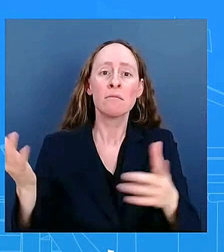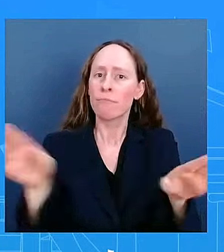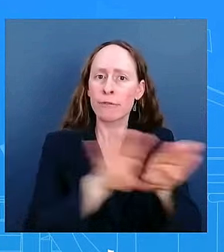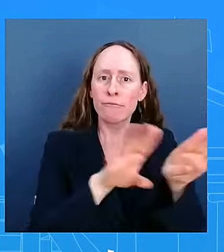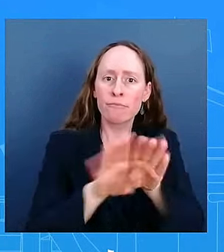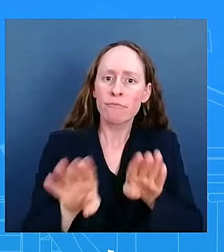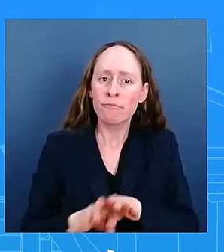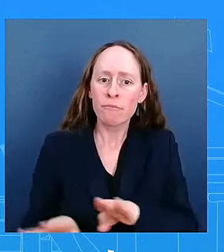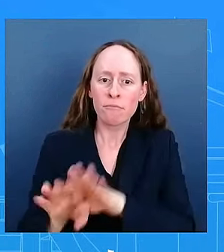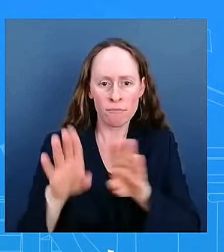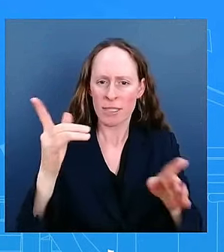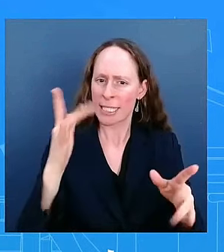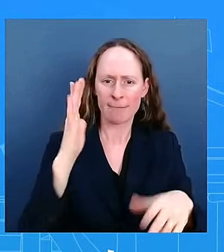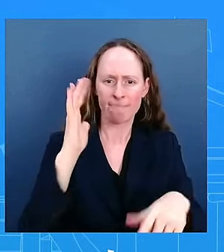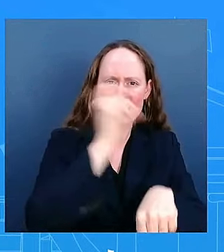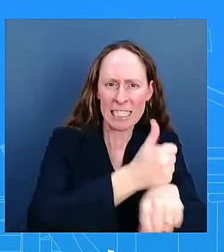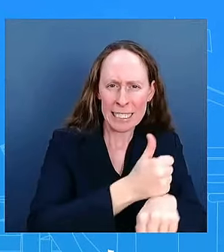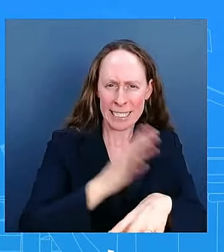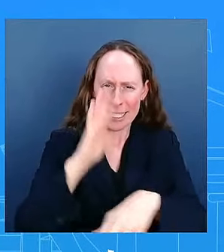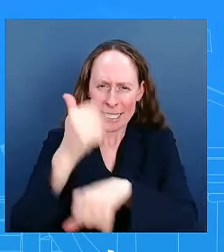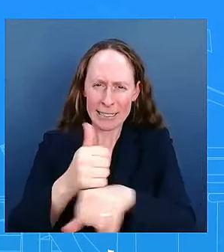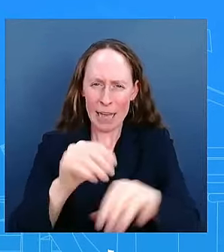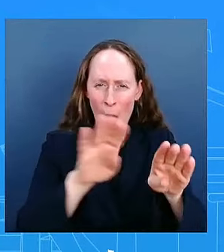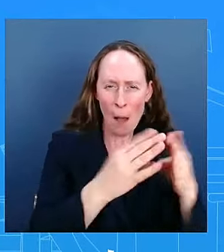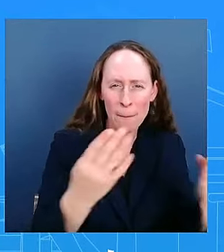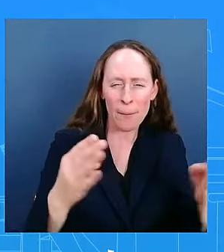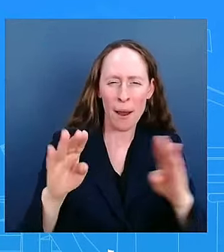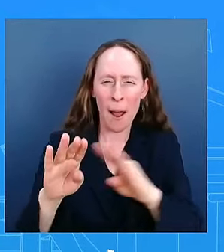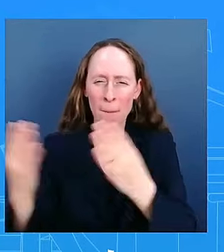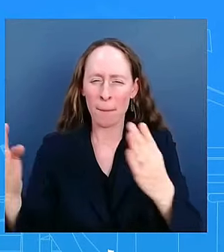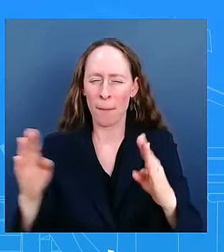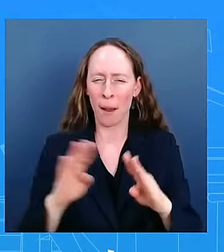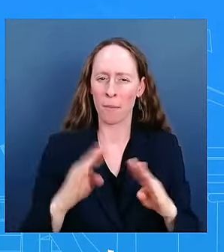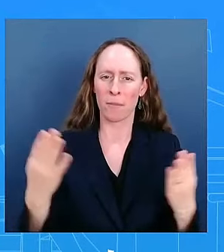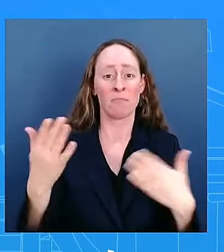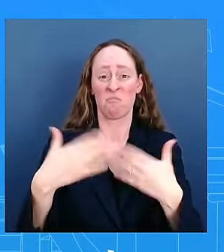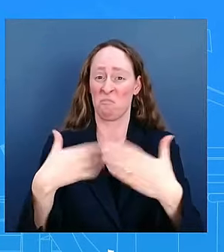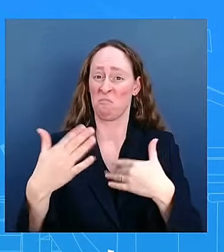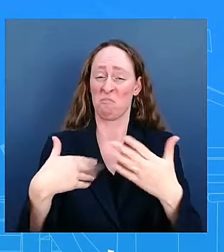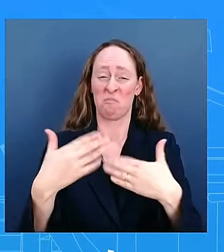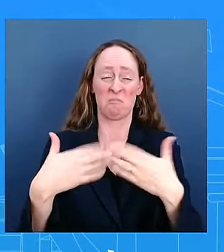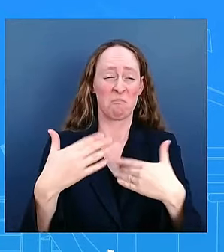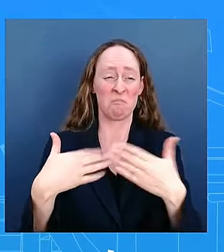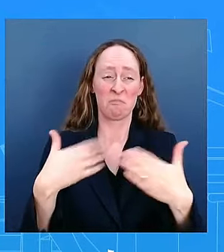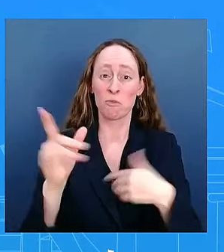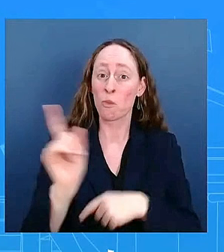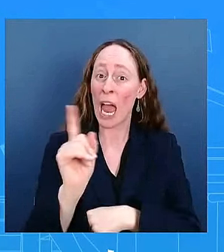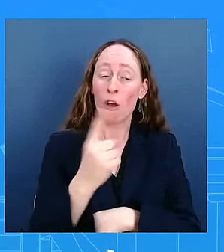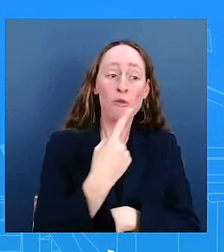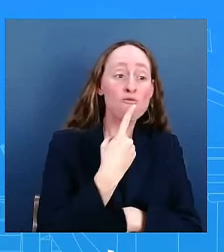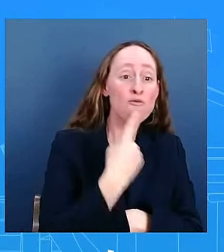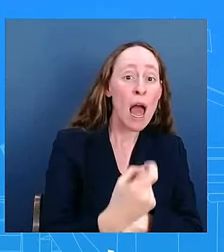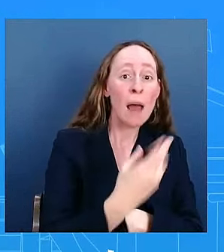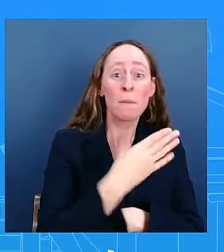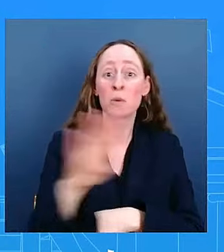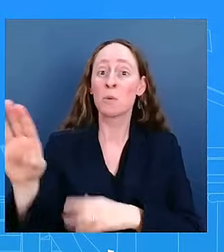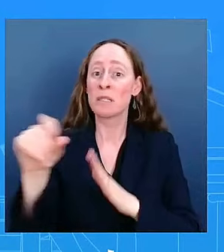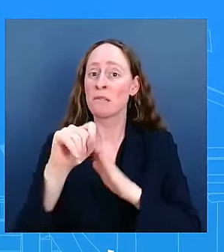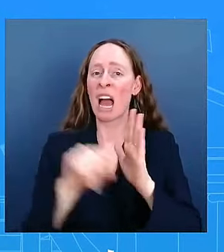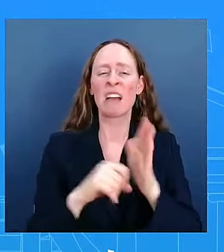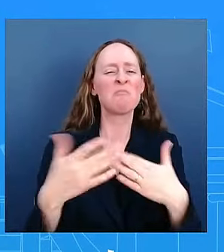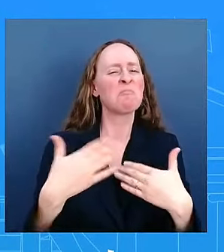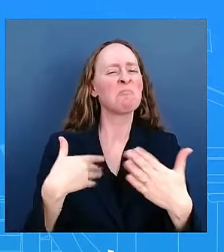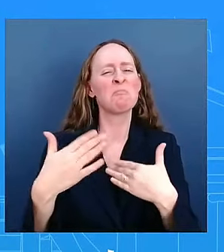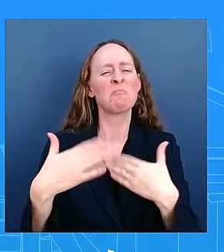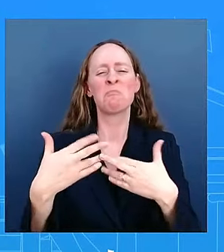red than blue and there are many representatives i've seen with all different stripes who are pretty unhappy about the idea of